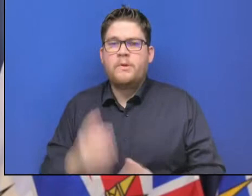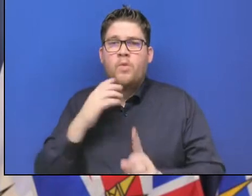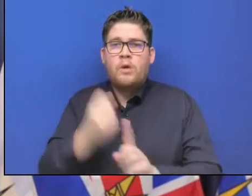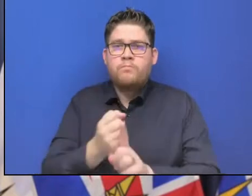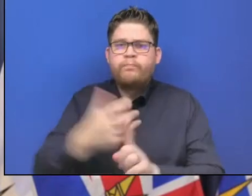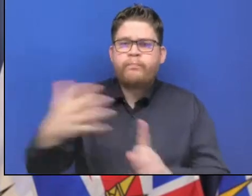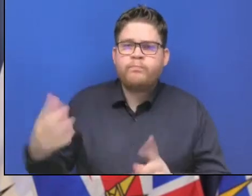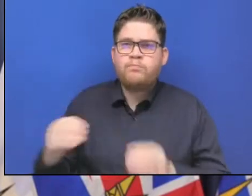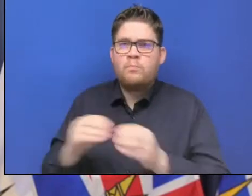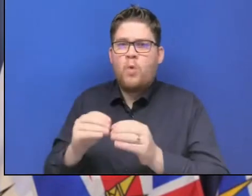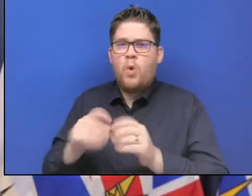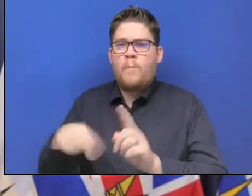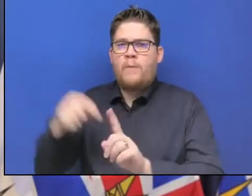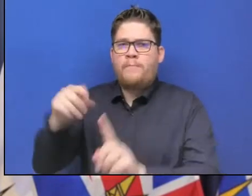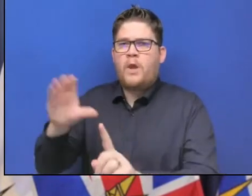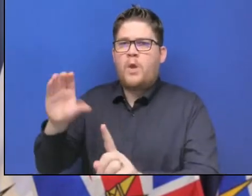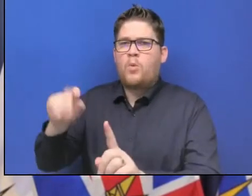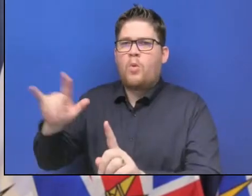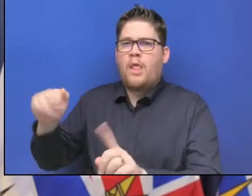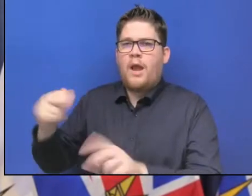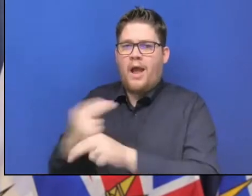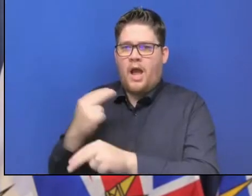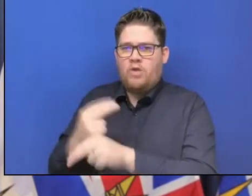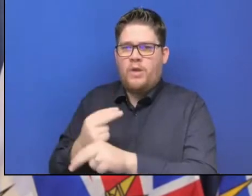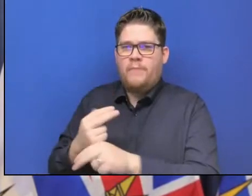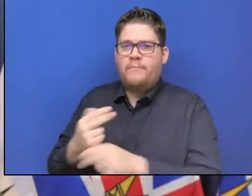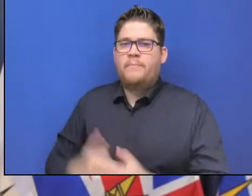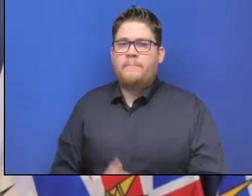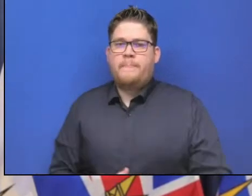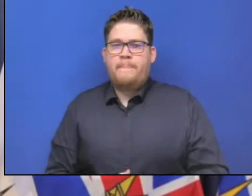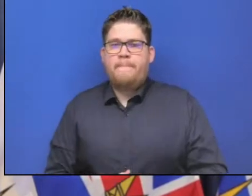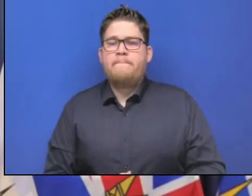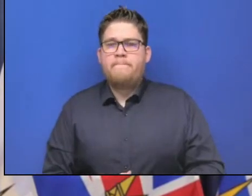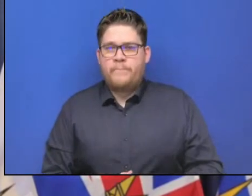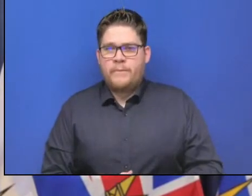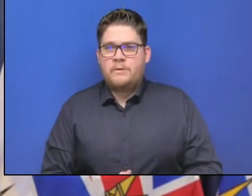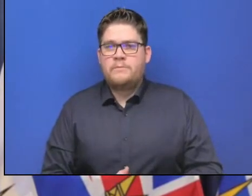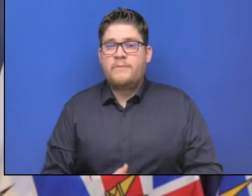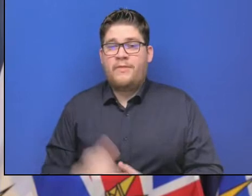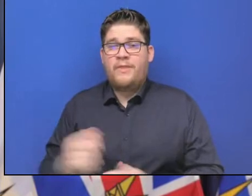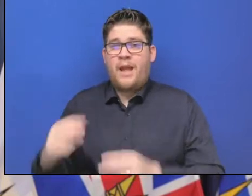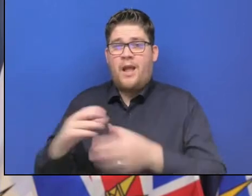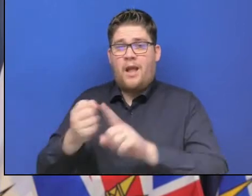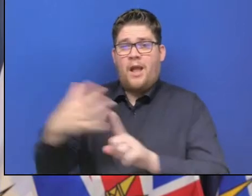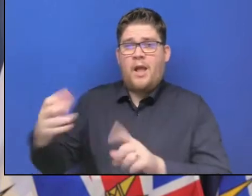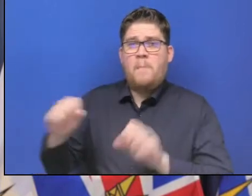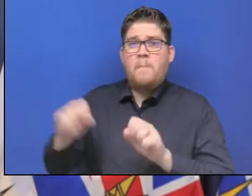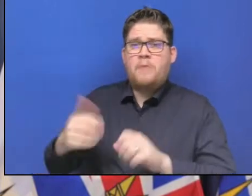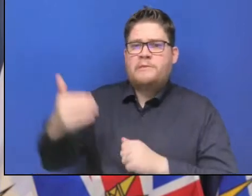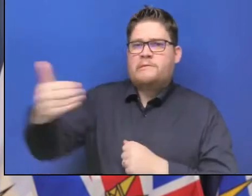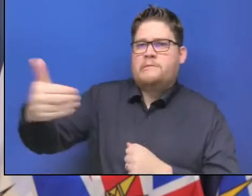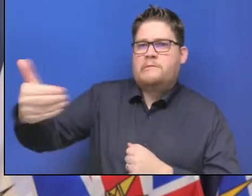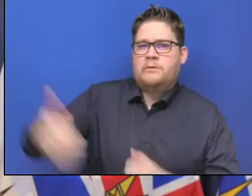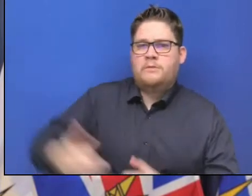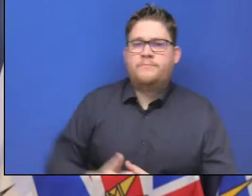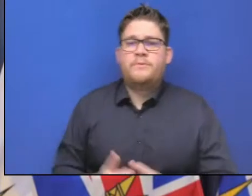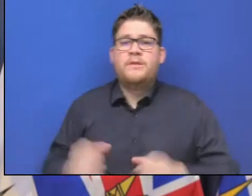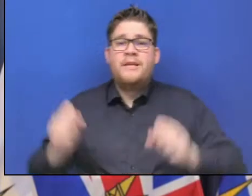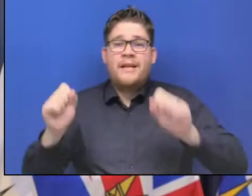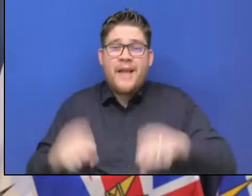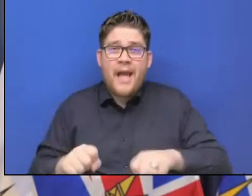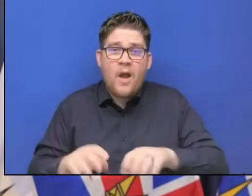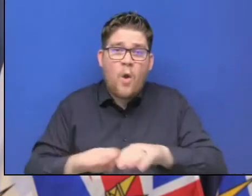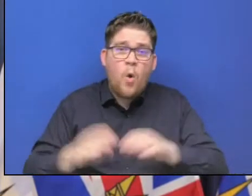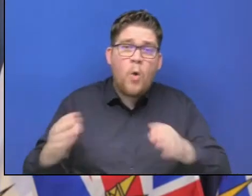an update today from the ministry that they are planning to see whether we can have that open until, open by the end of January.